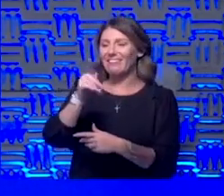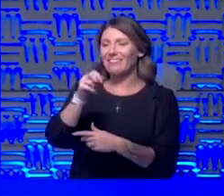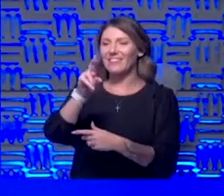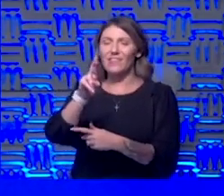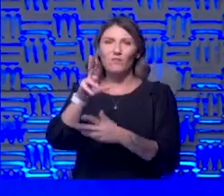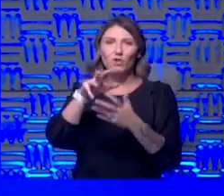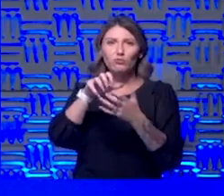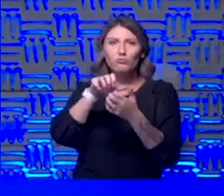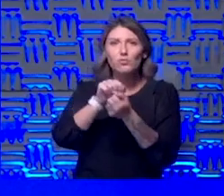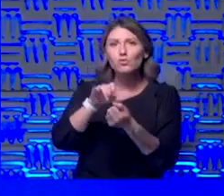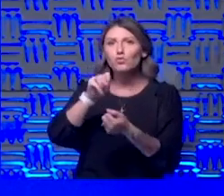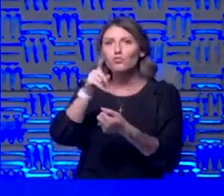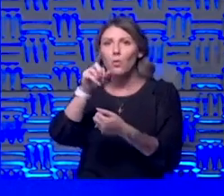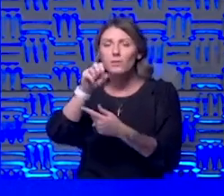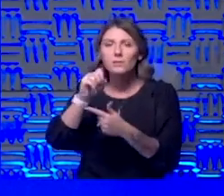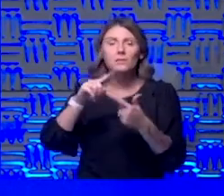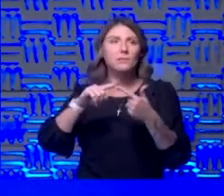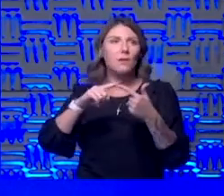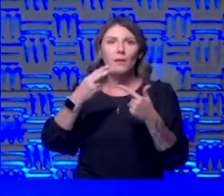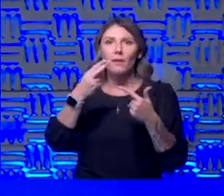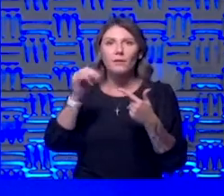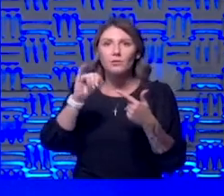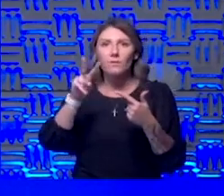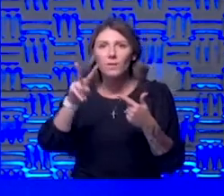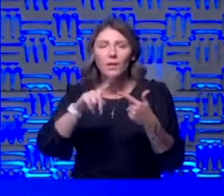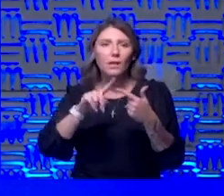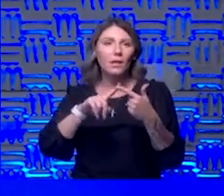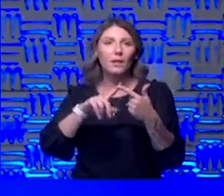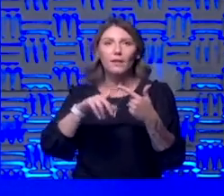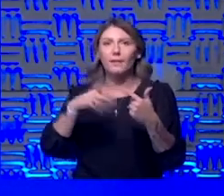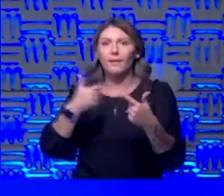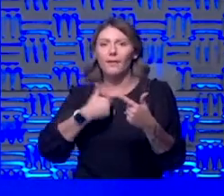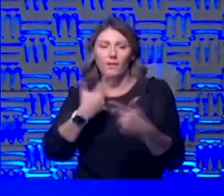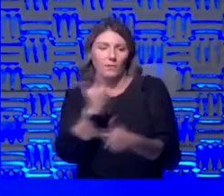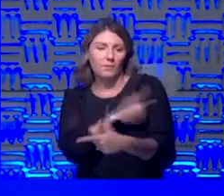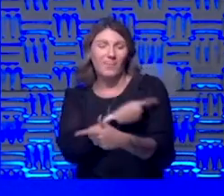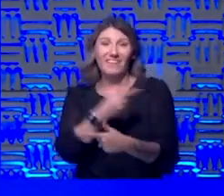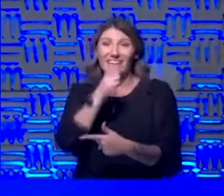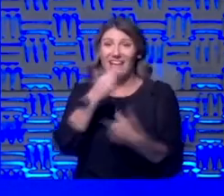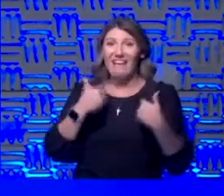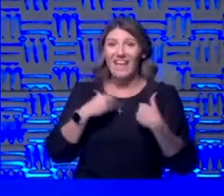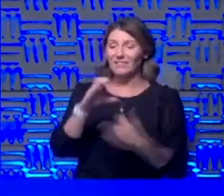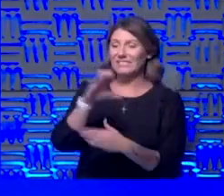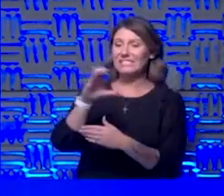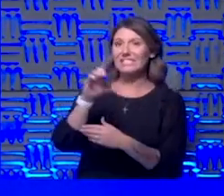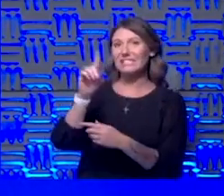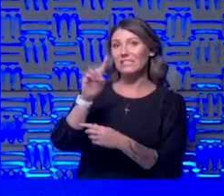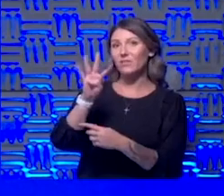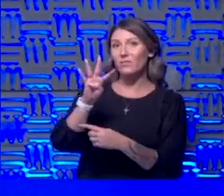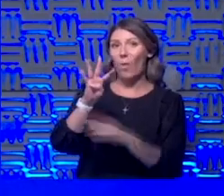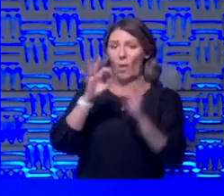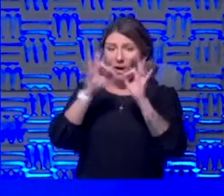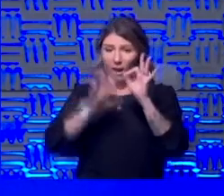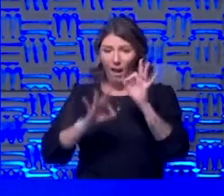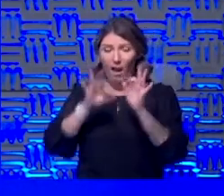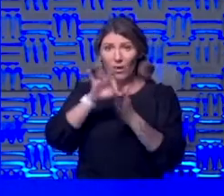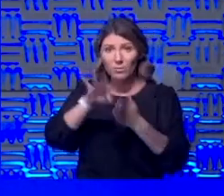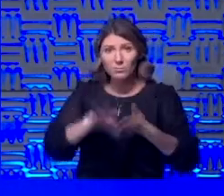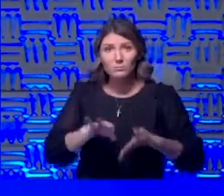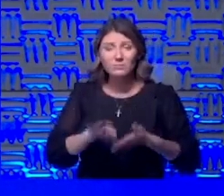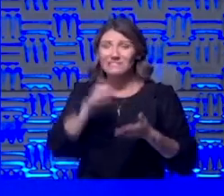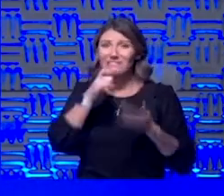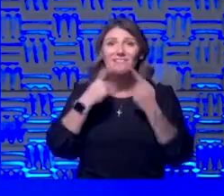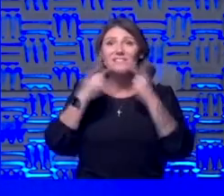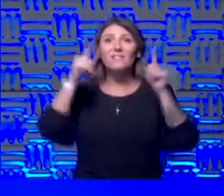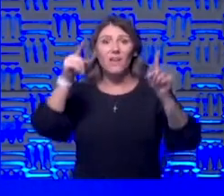or you have hiv and we give you vaccines and you don't have the cd4 counts to mount an immune response then certainly they are less